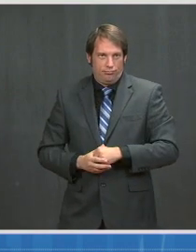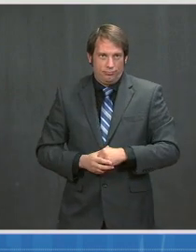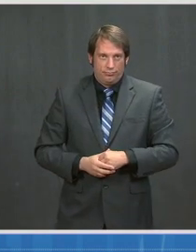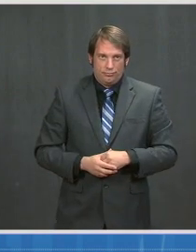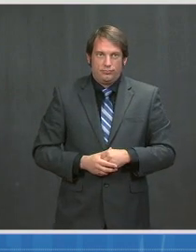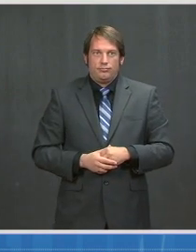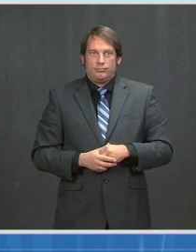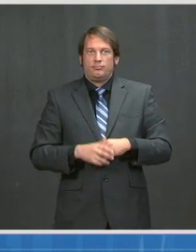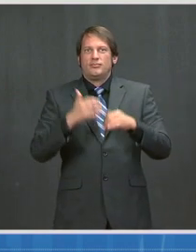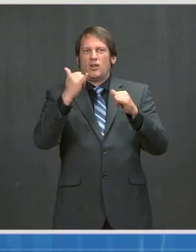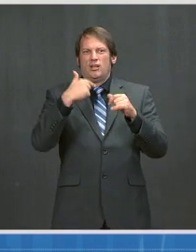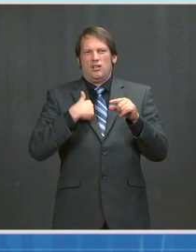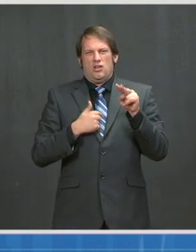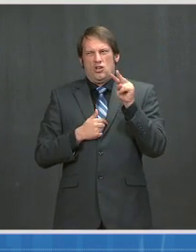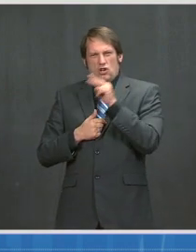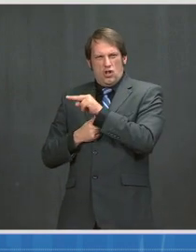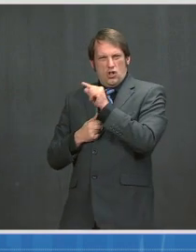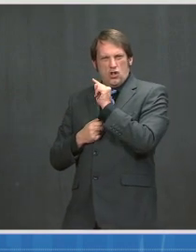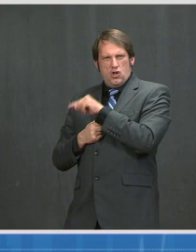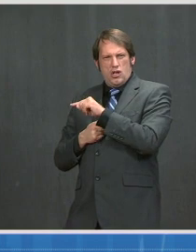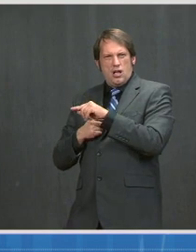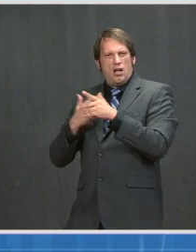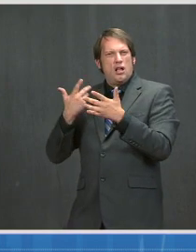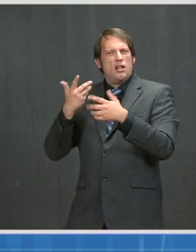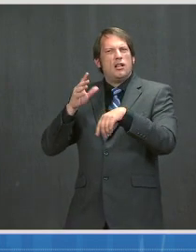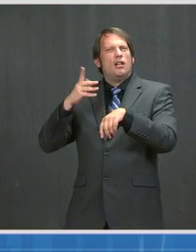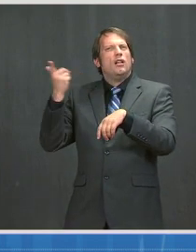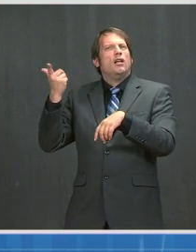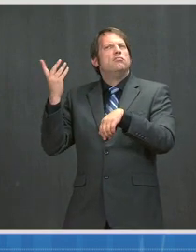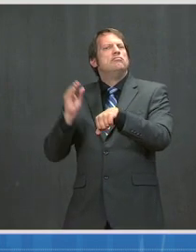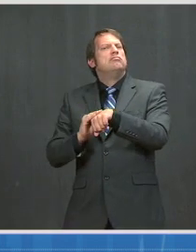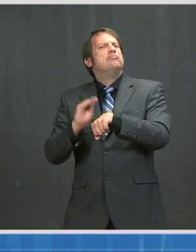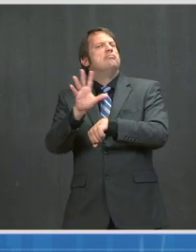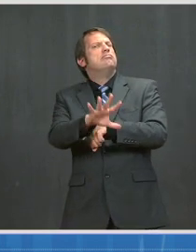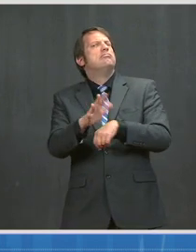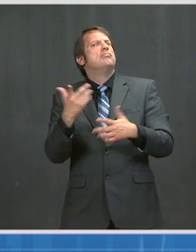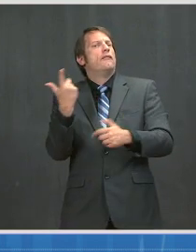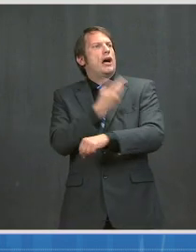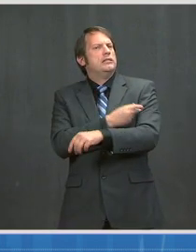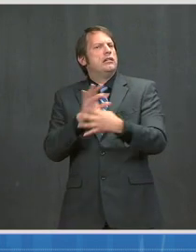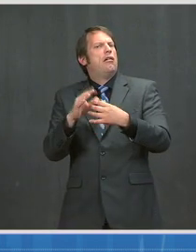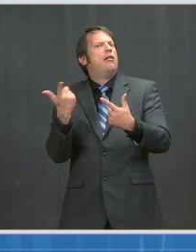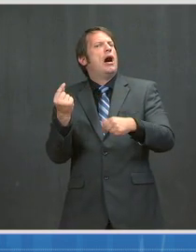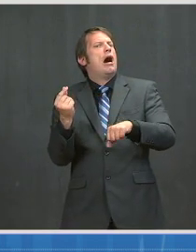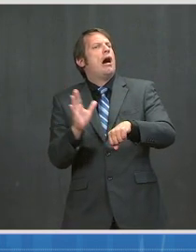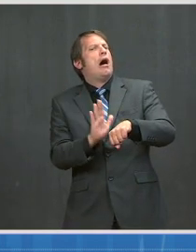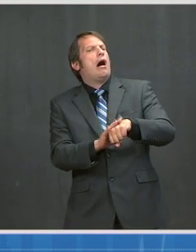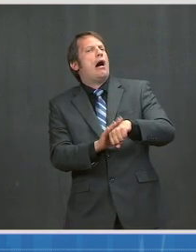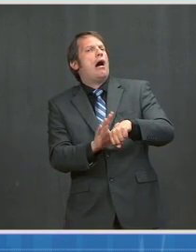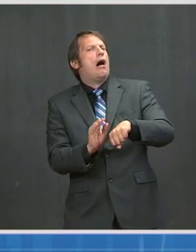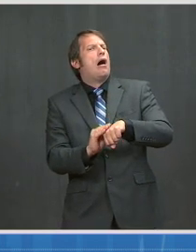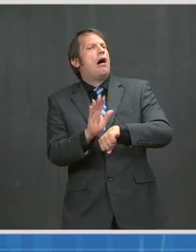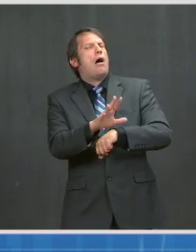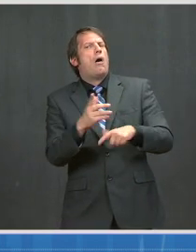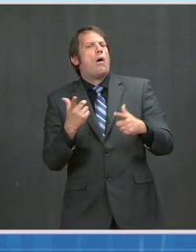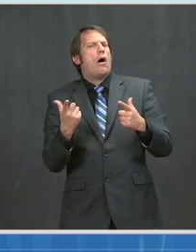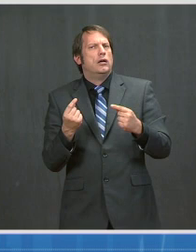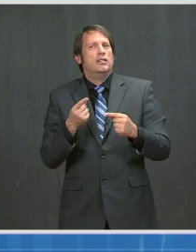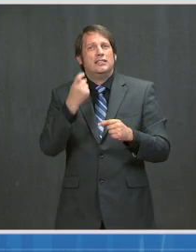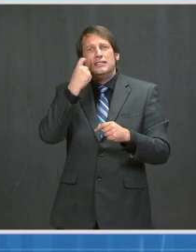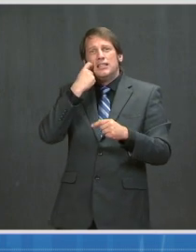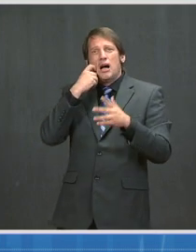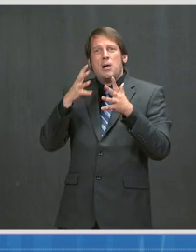effect of vaccination? Well, in a study recently published in the American Journal of Obstetrics and Gynecology